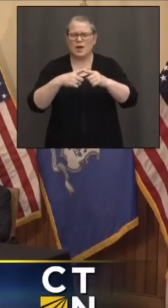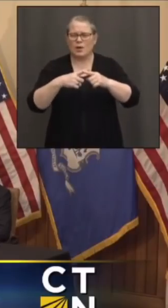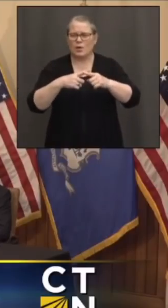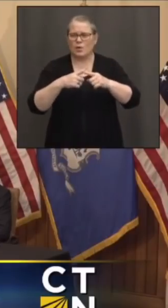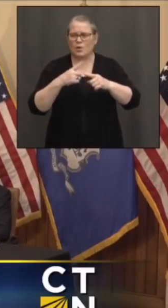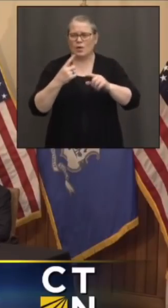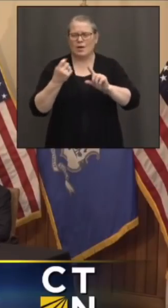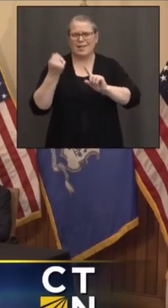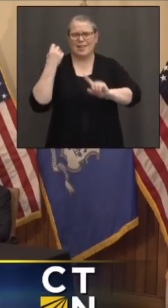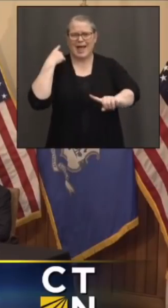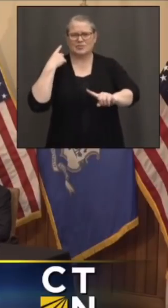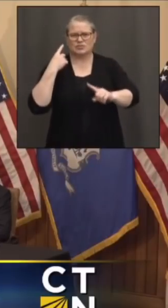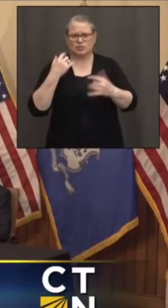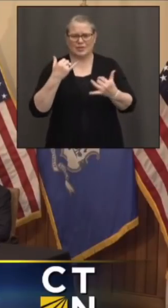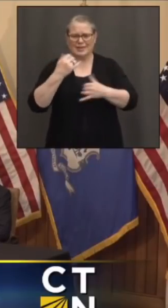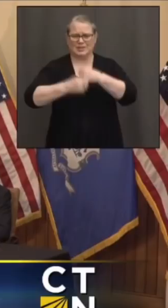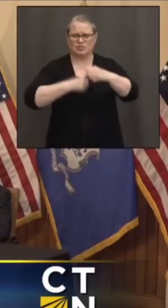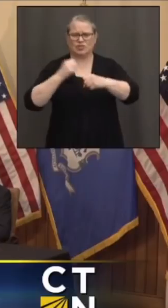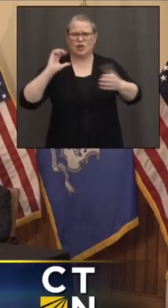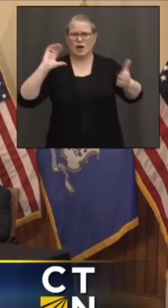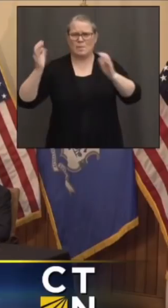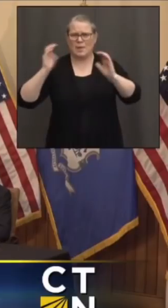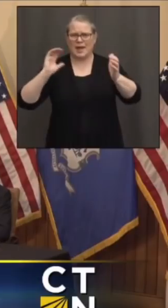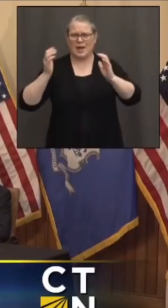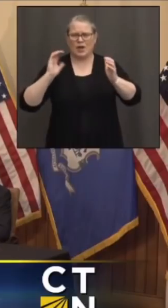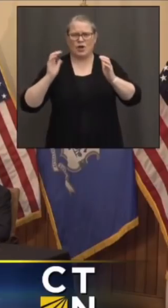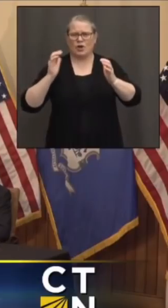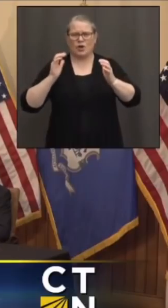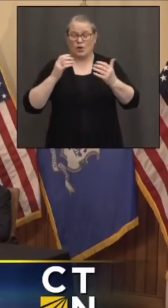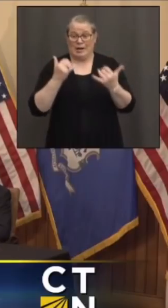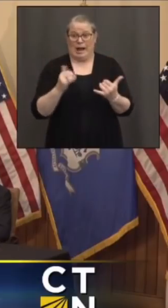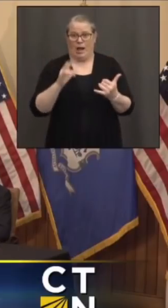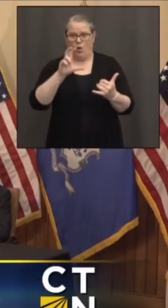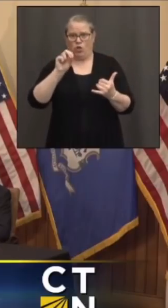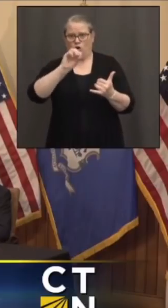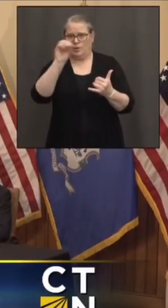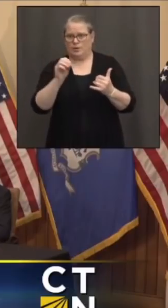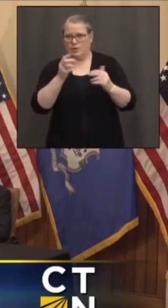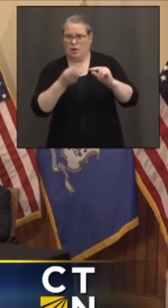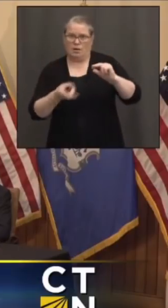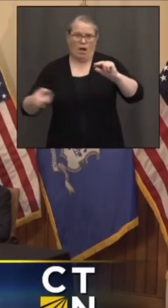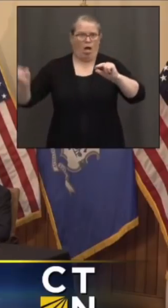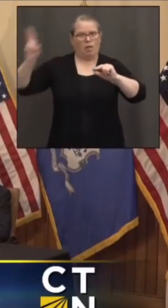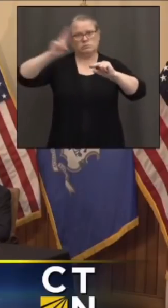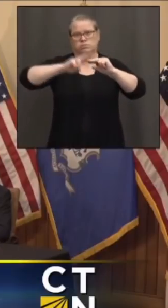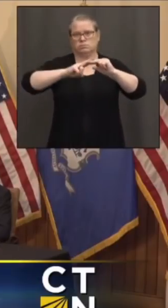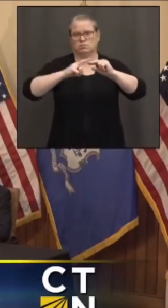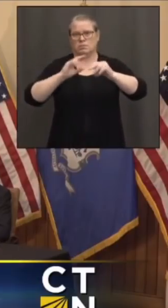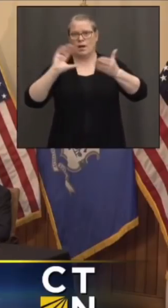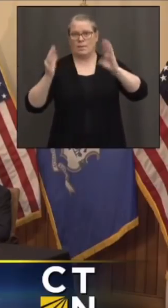That seems like a lot. Do we know what may be driving this and what the state can do about it?